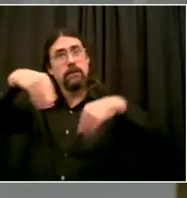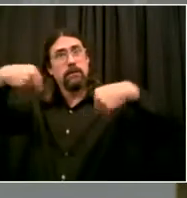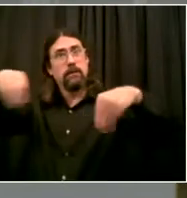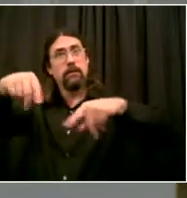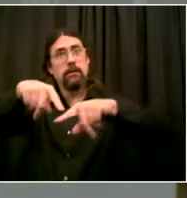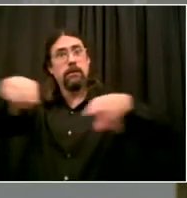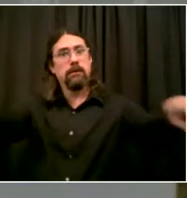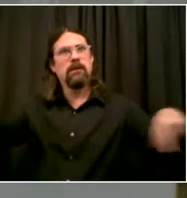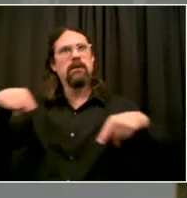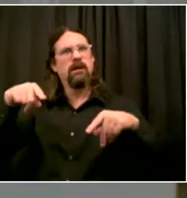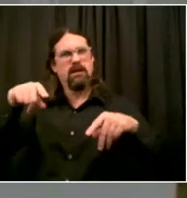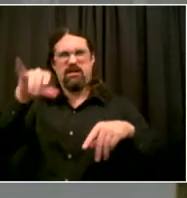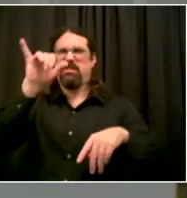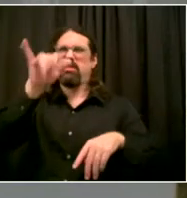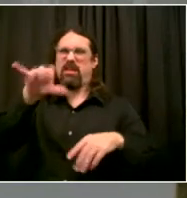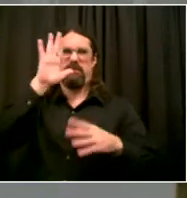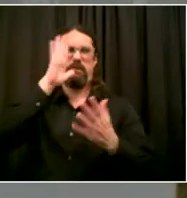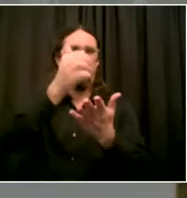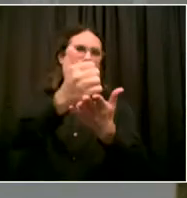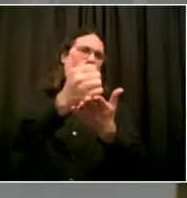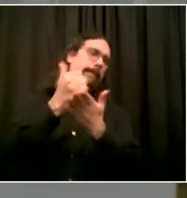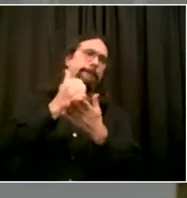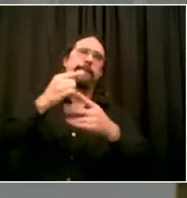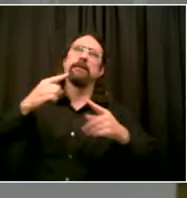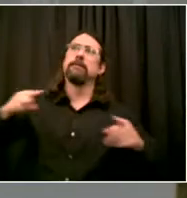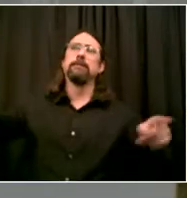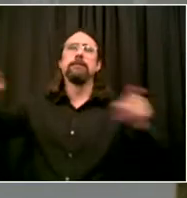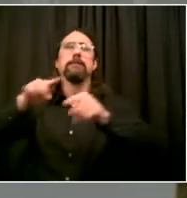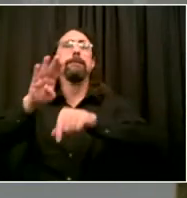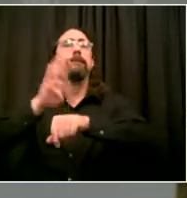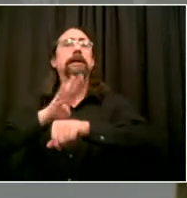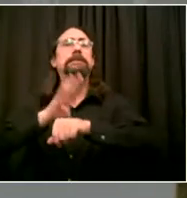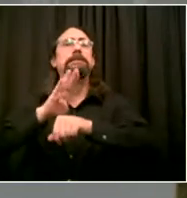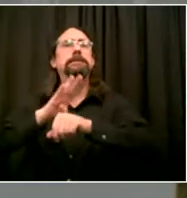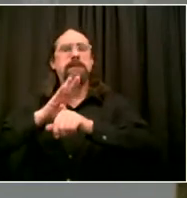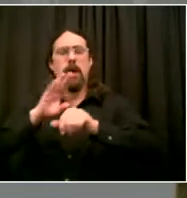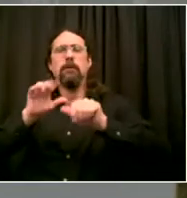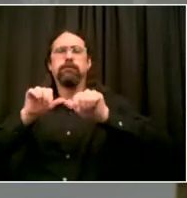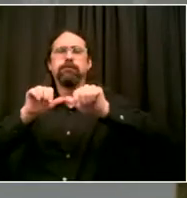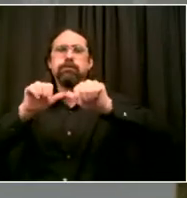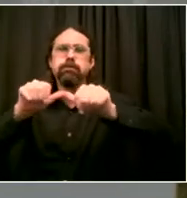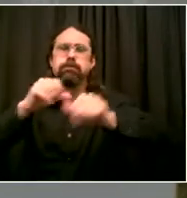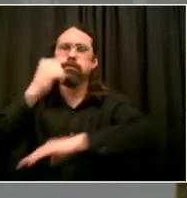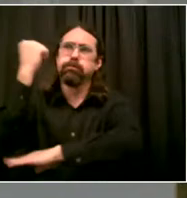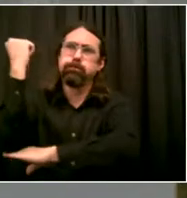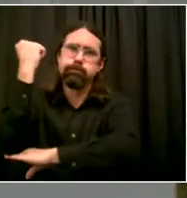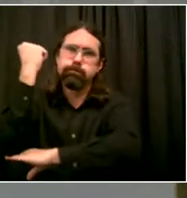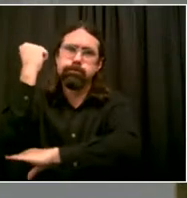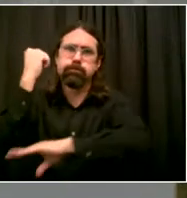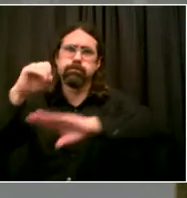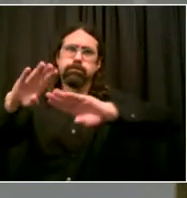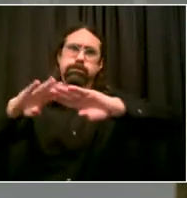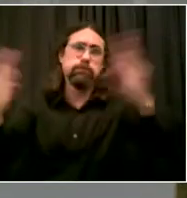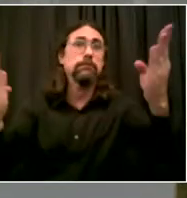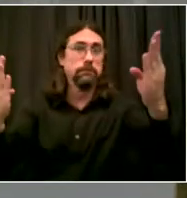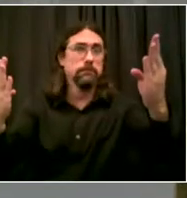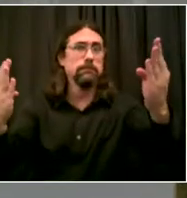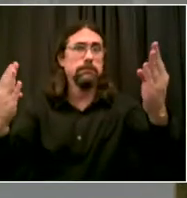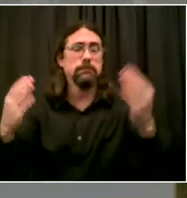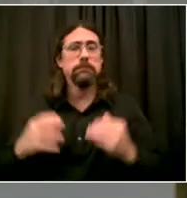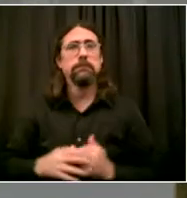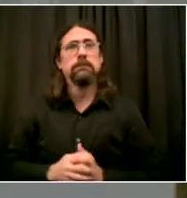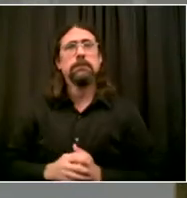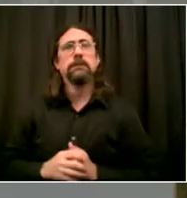more transactions, we allow us to sell my shave wear, my merchandise as well.